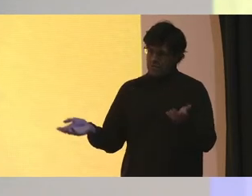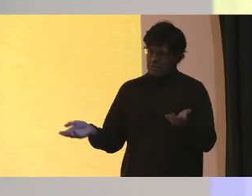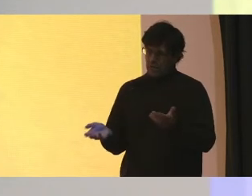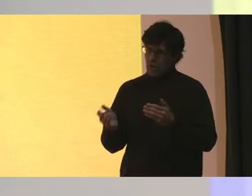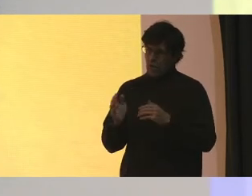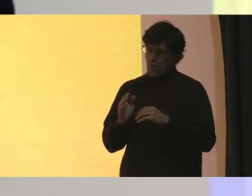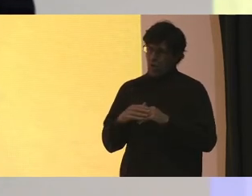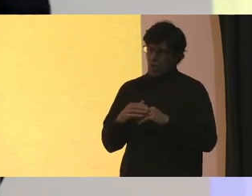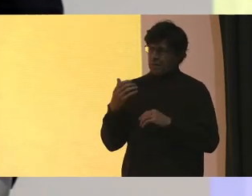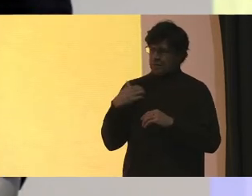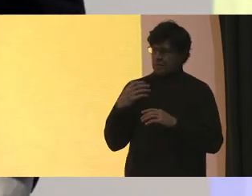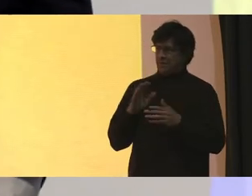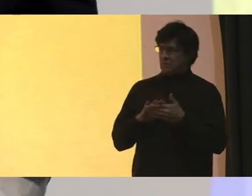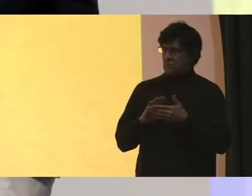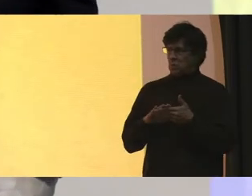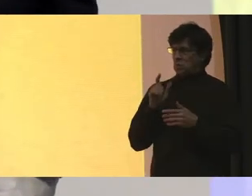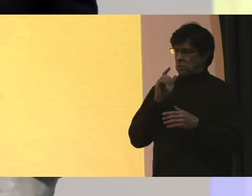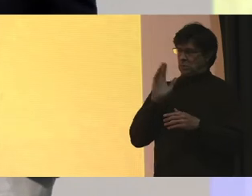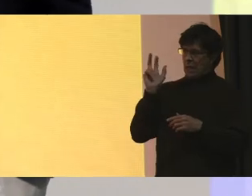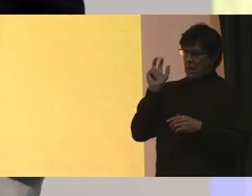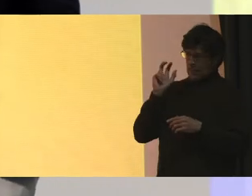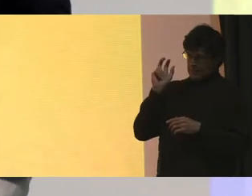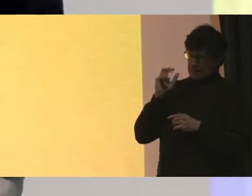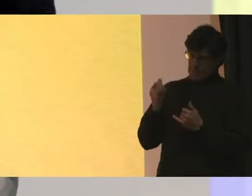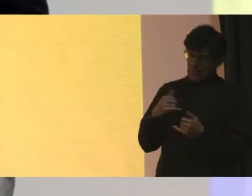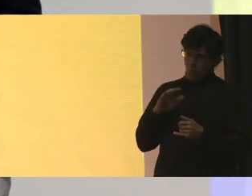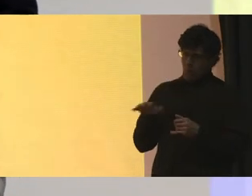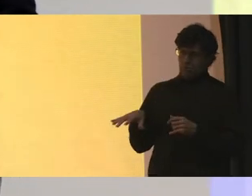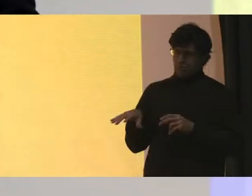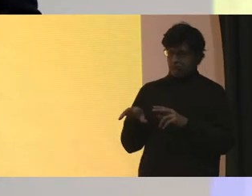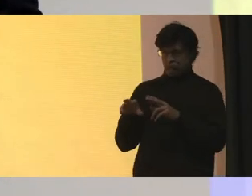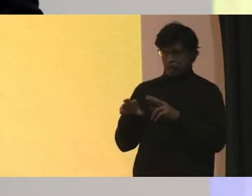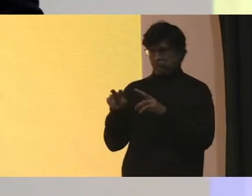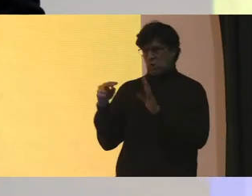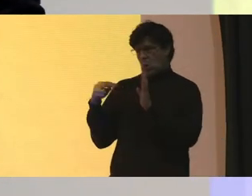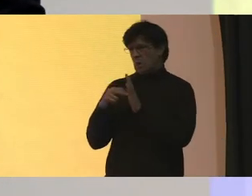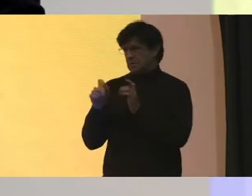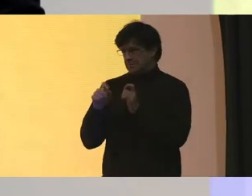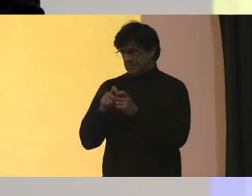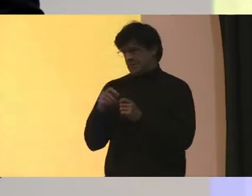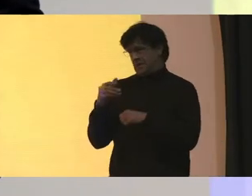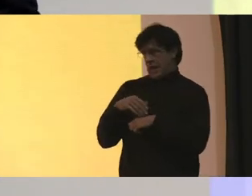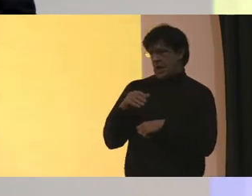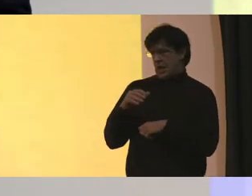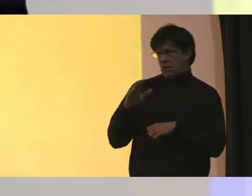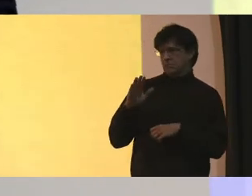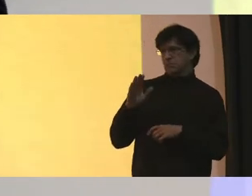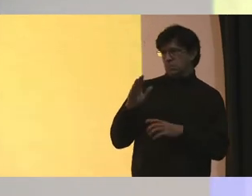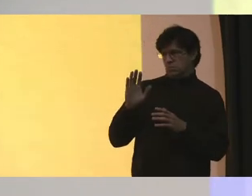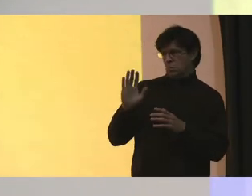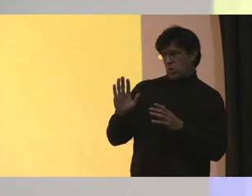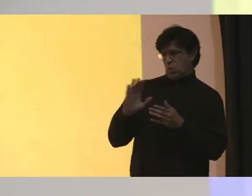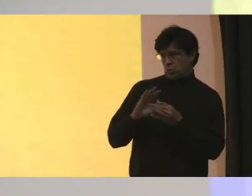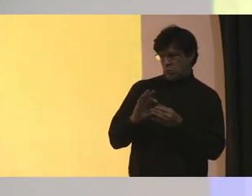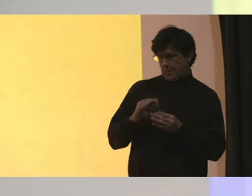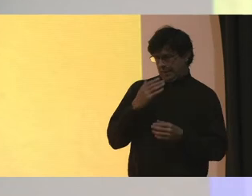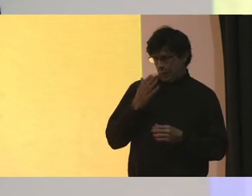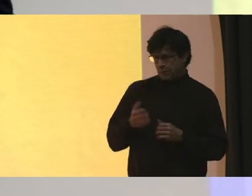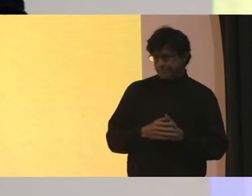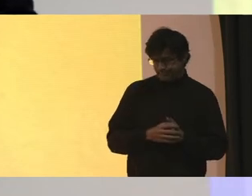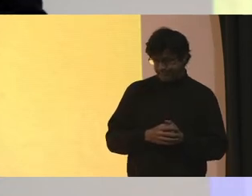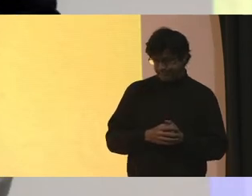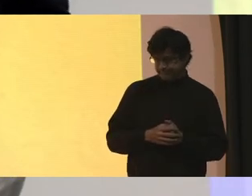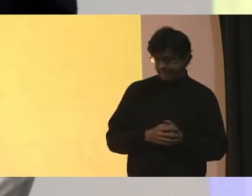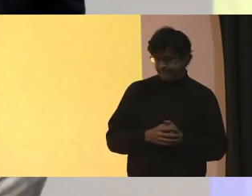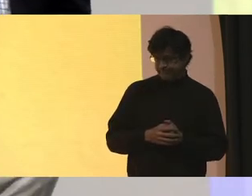my chief of schools is listening now And we will take a look specifically at your concern Okay Thank you Thank you